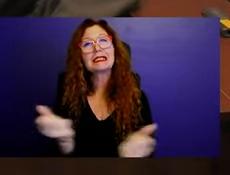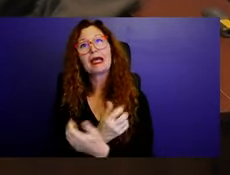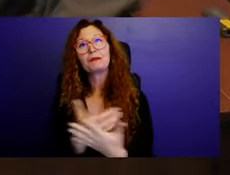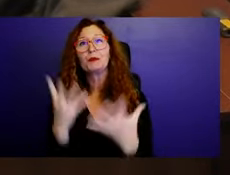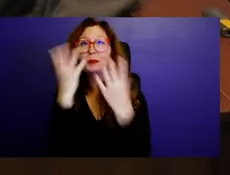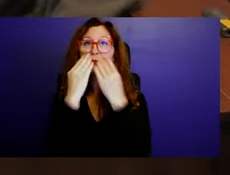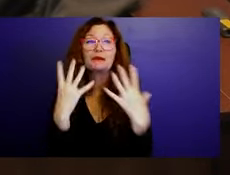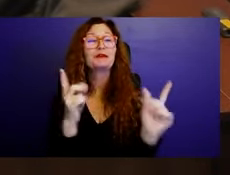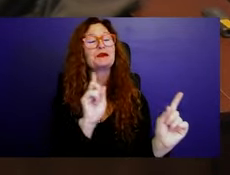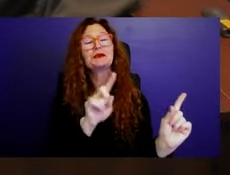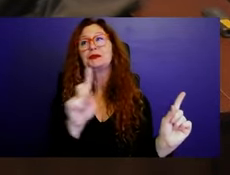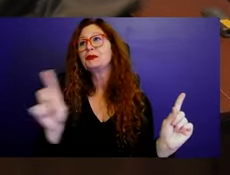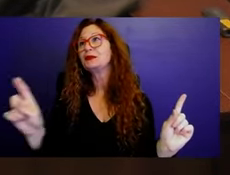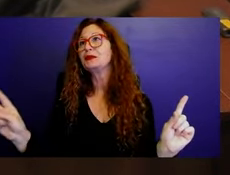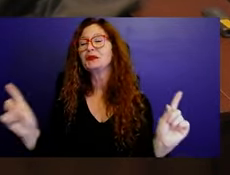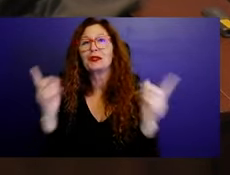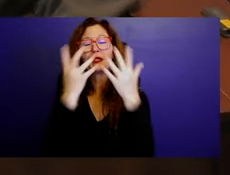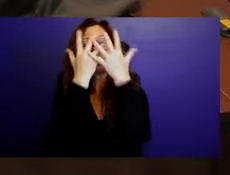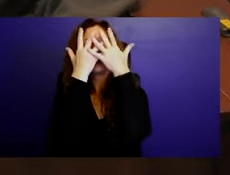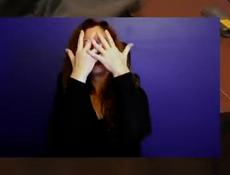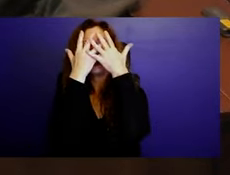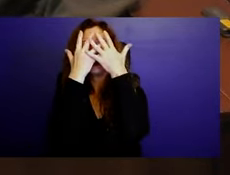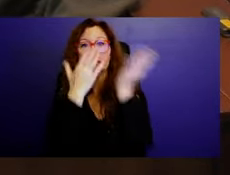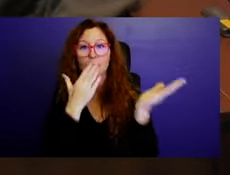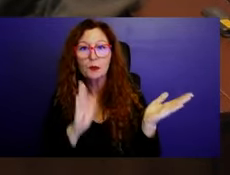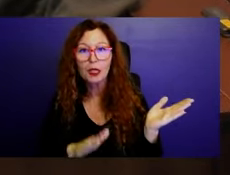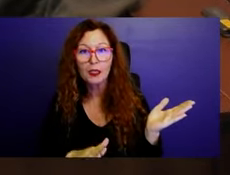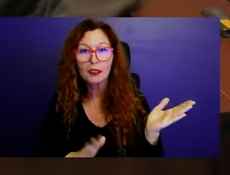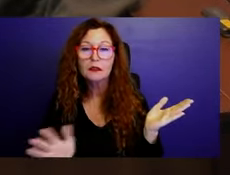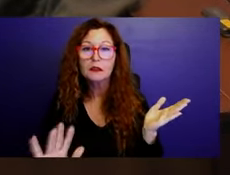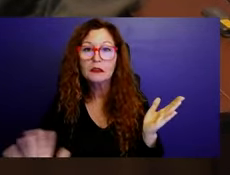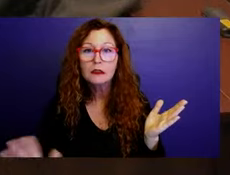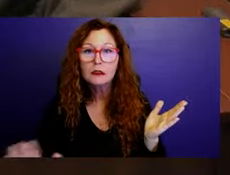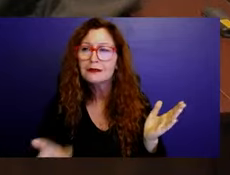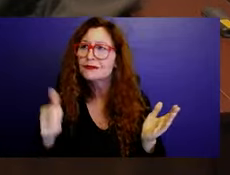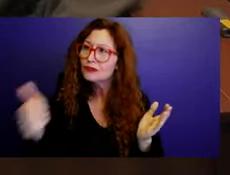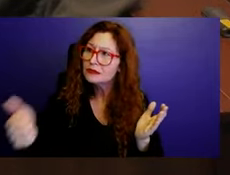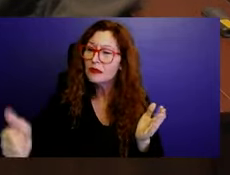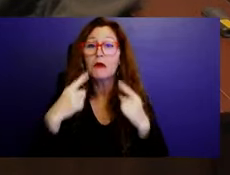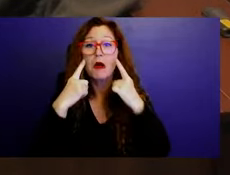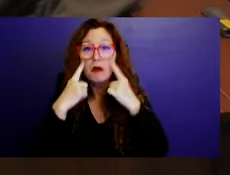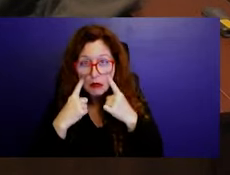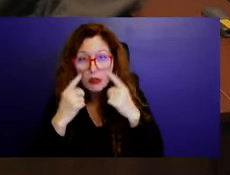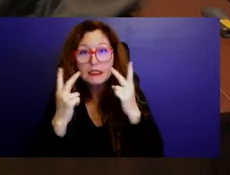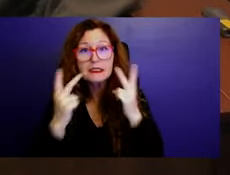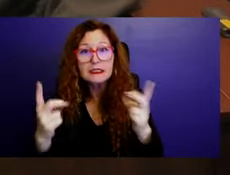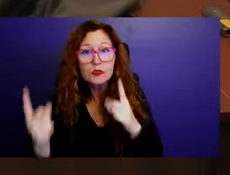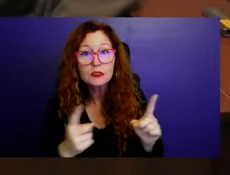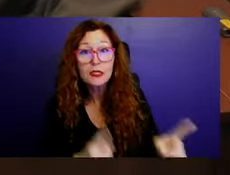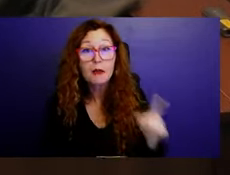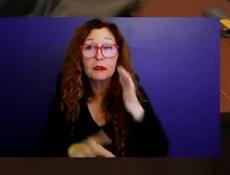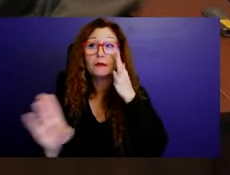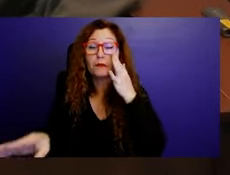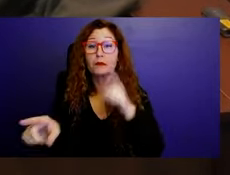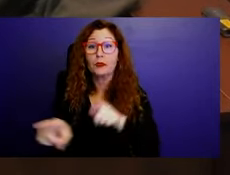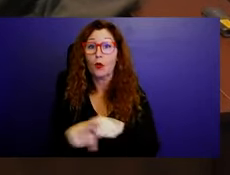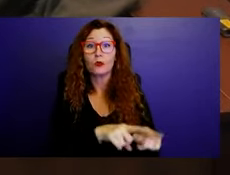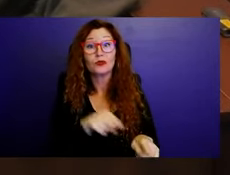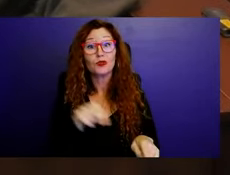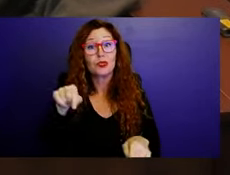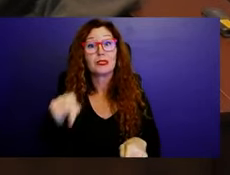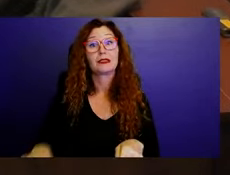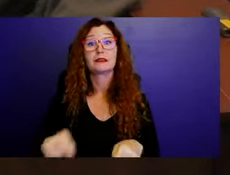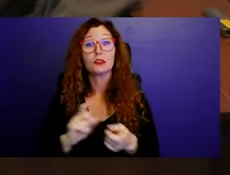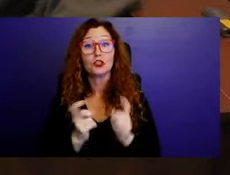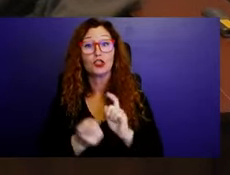commissioners and as a mayor to go and see what's really going on. And also, I am against a strong mayorship for this community. We do not want